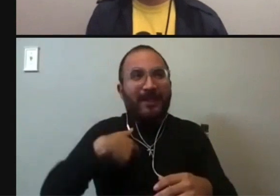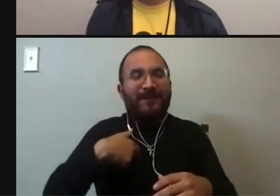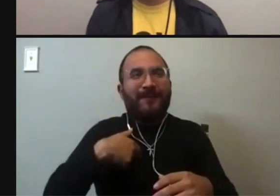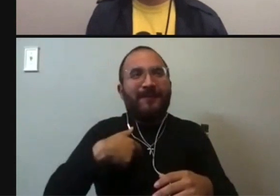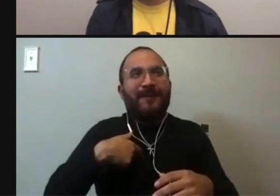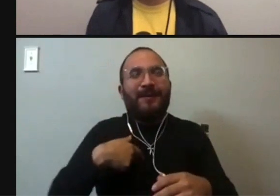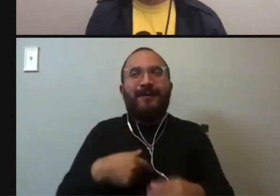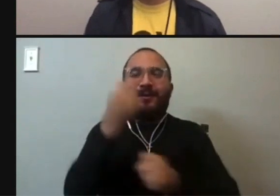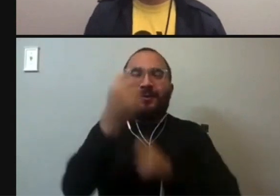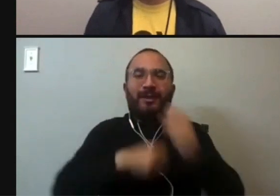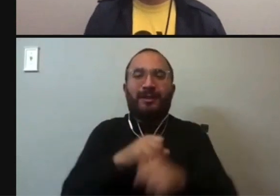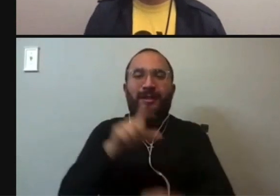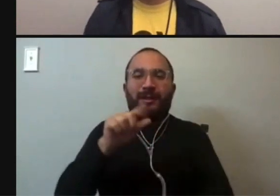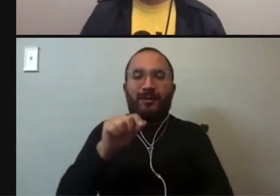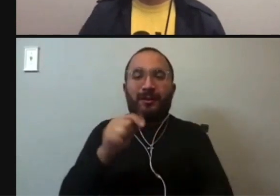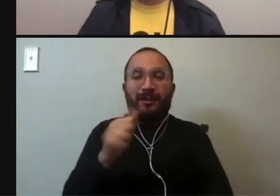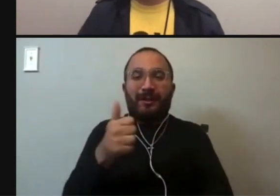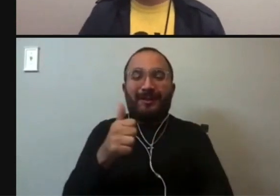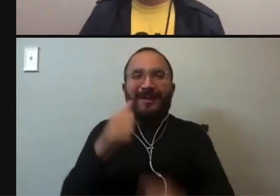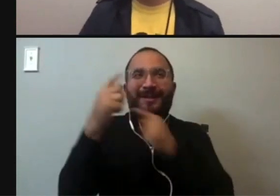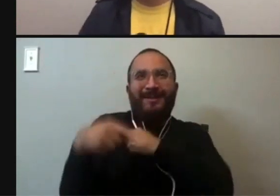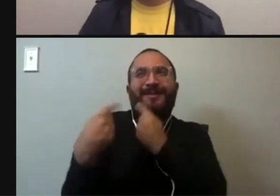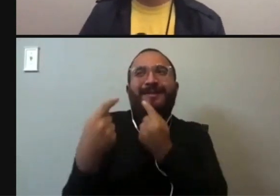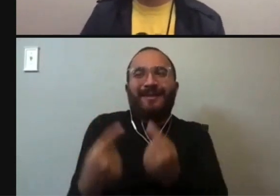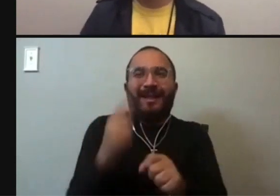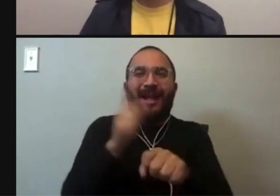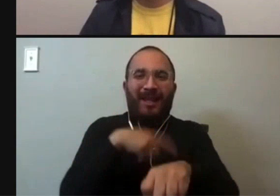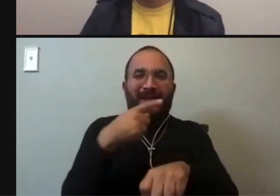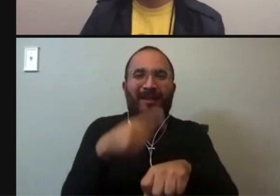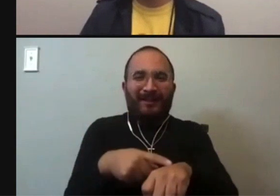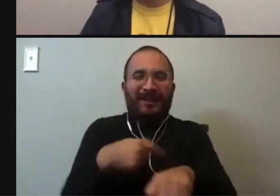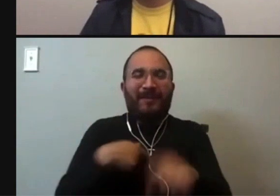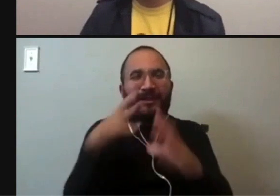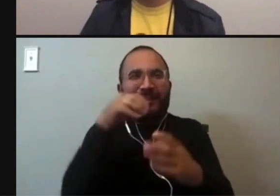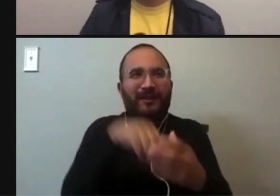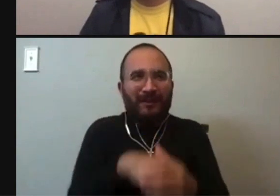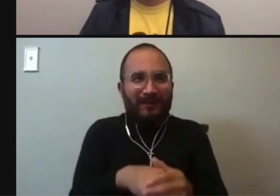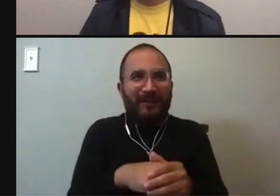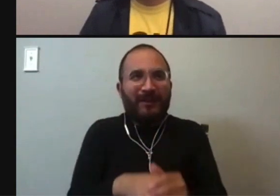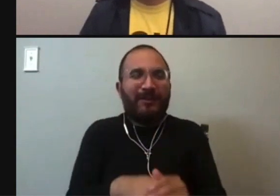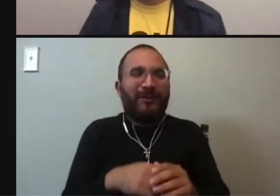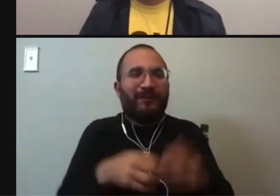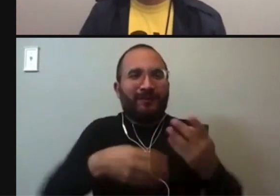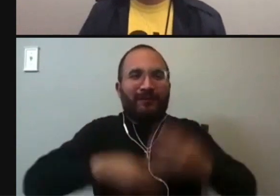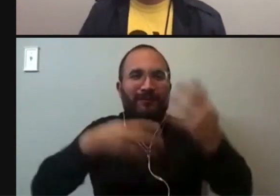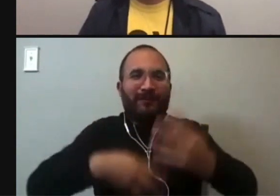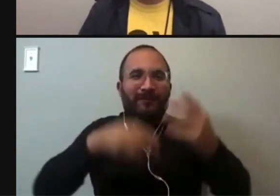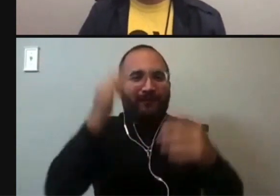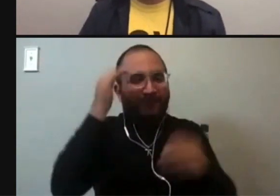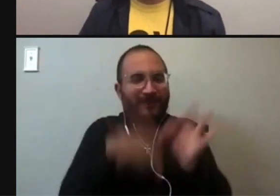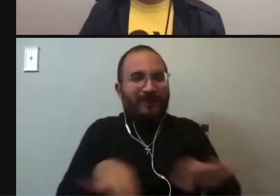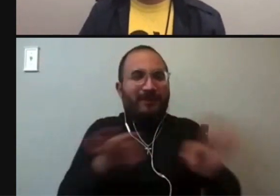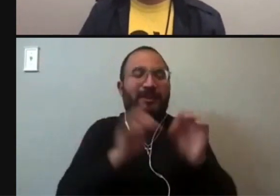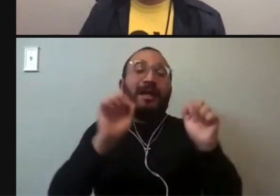and a little bit following up on your civics lesson because it can be confusing a little bit to voters. And so I, there are district court